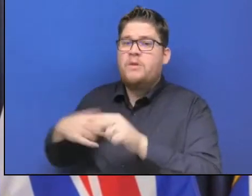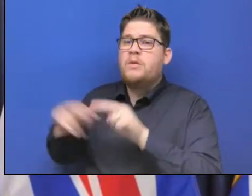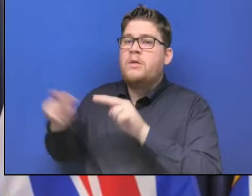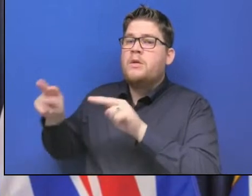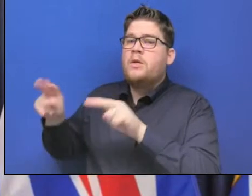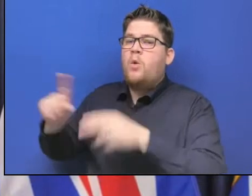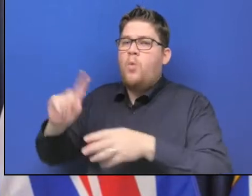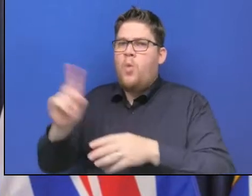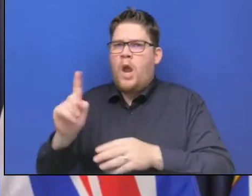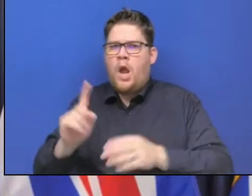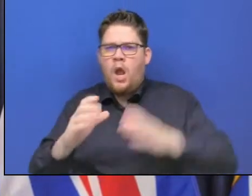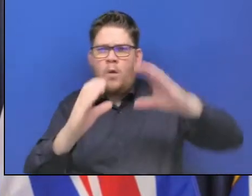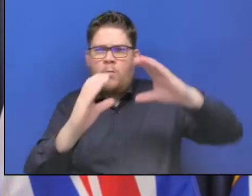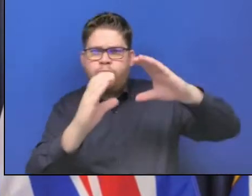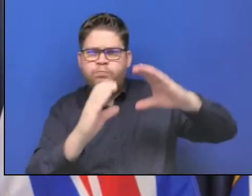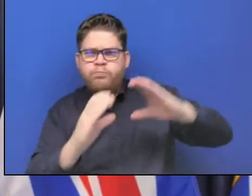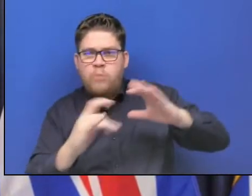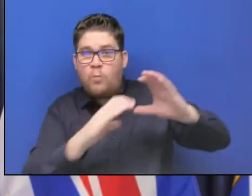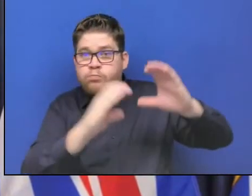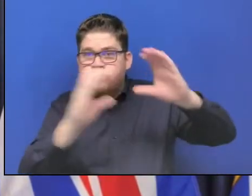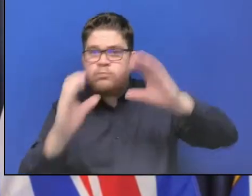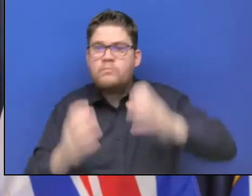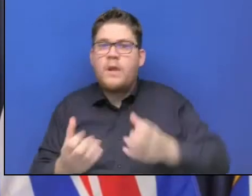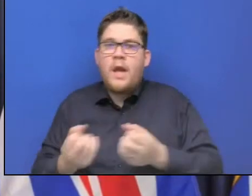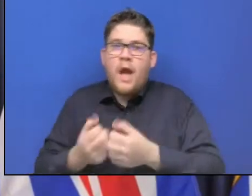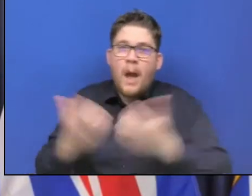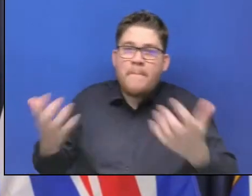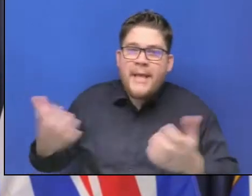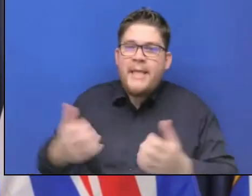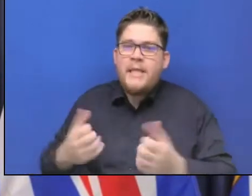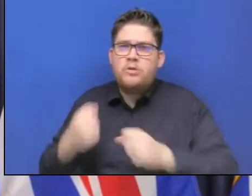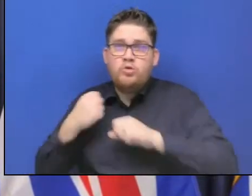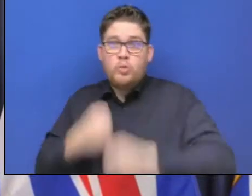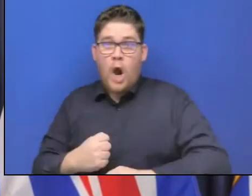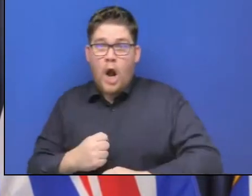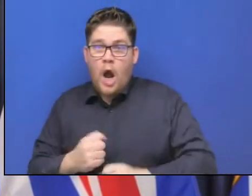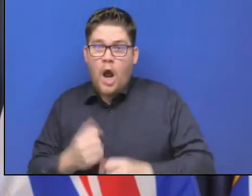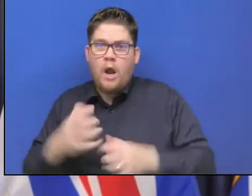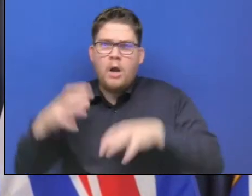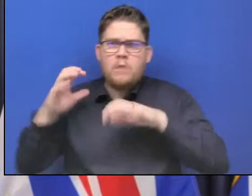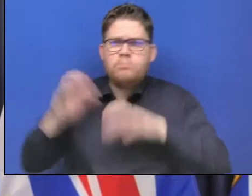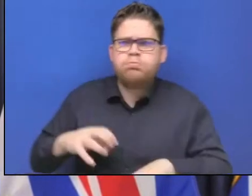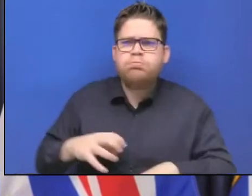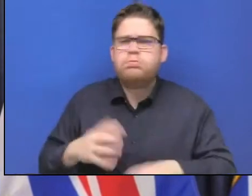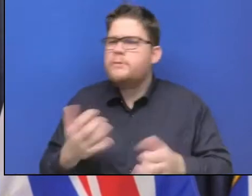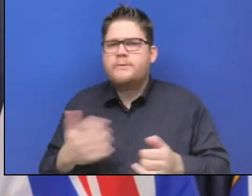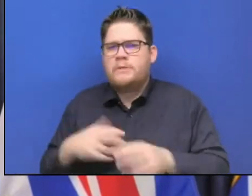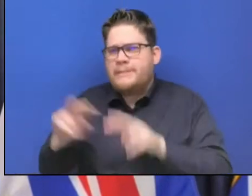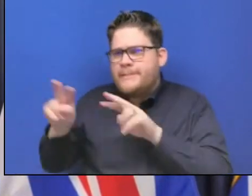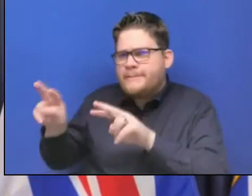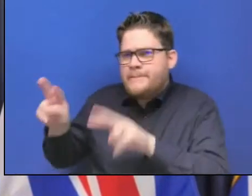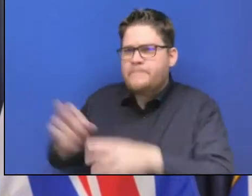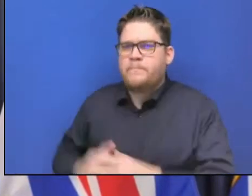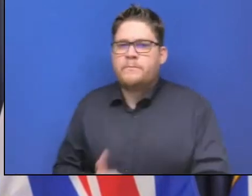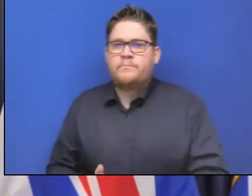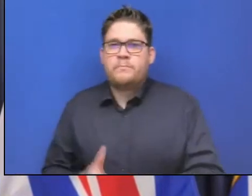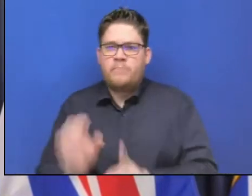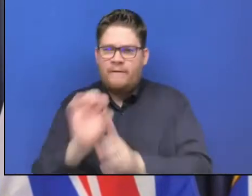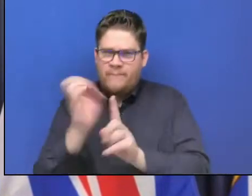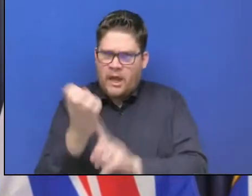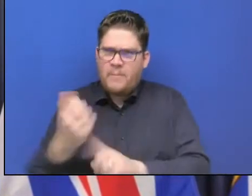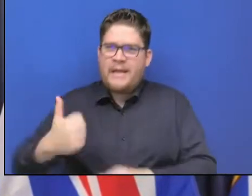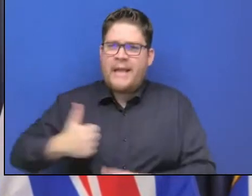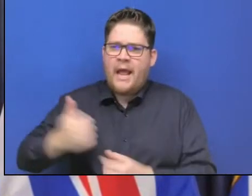of the tracking of that storm as Environment Canada gets better and more informed